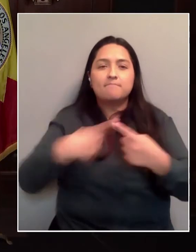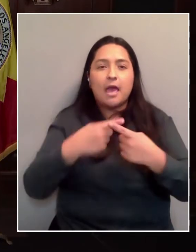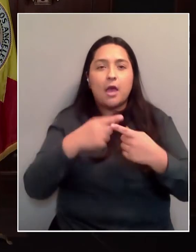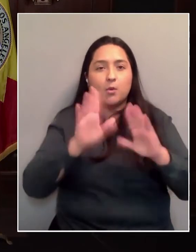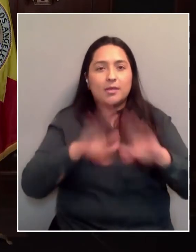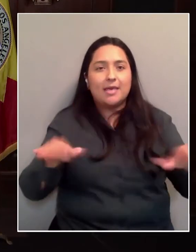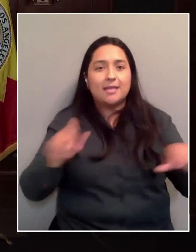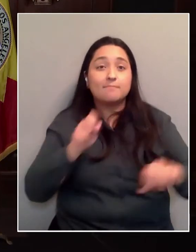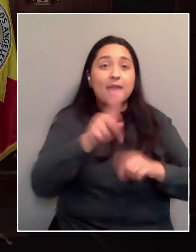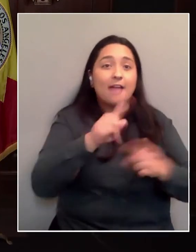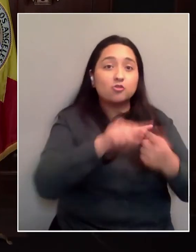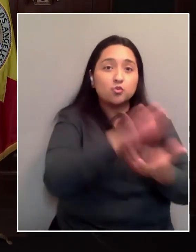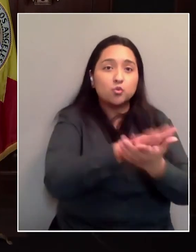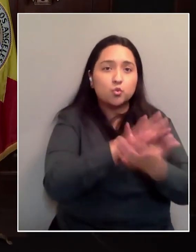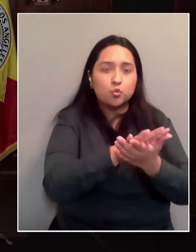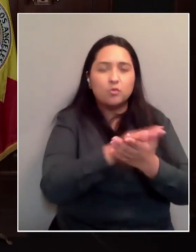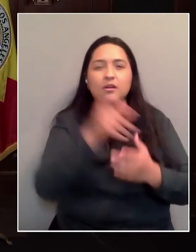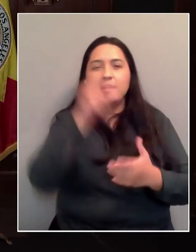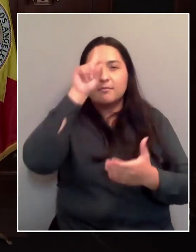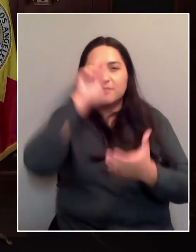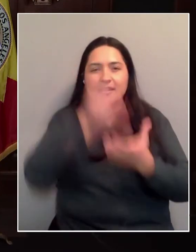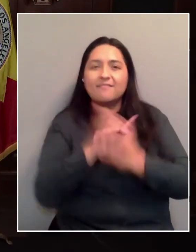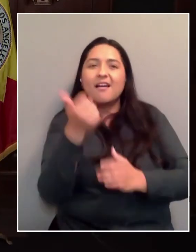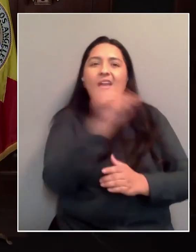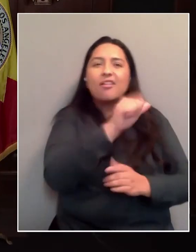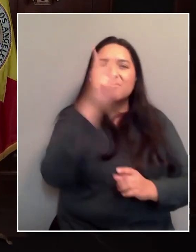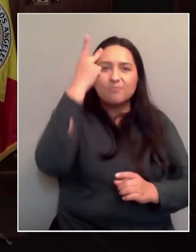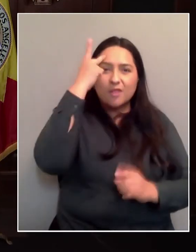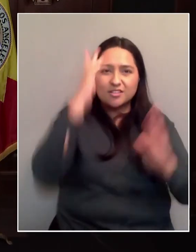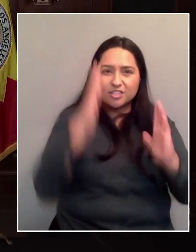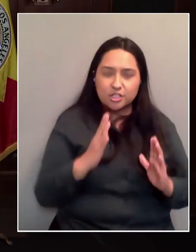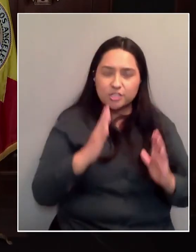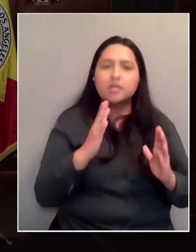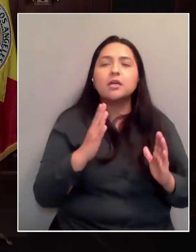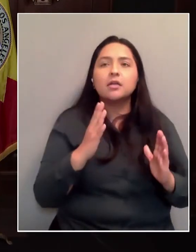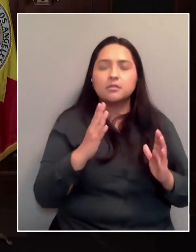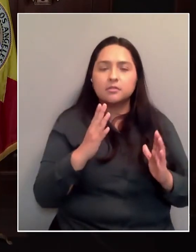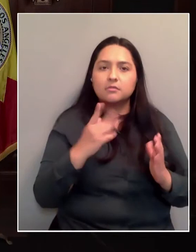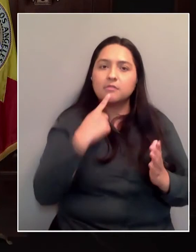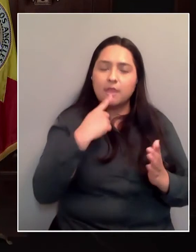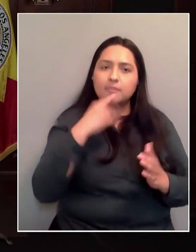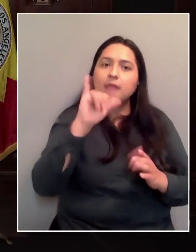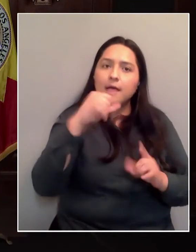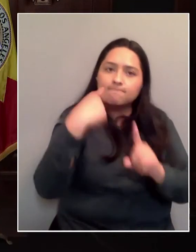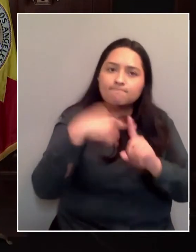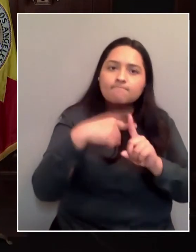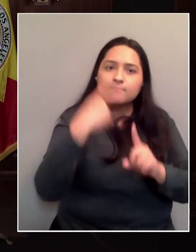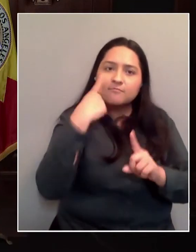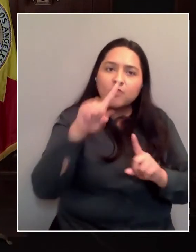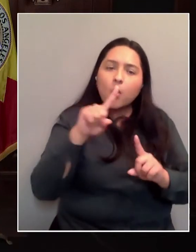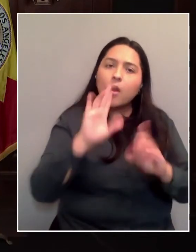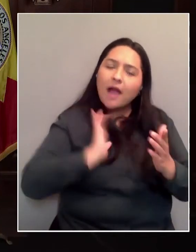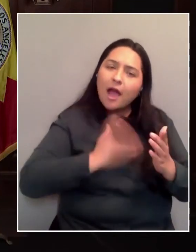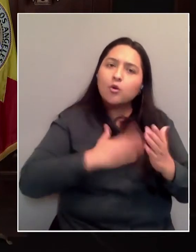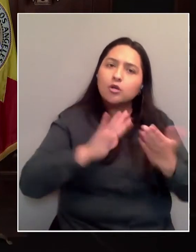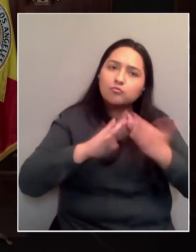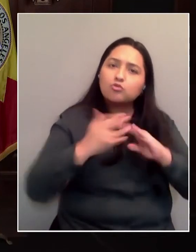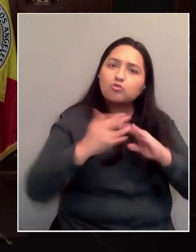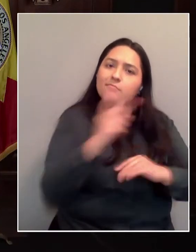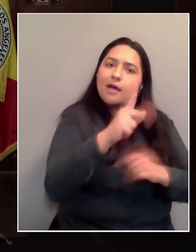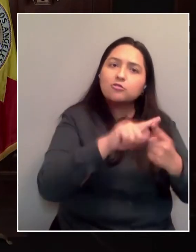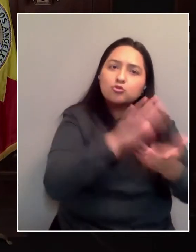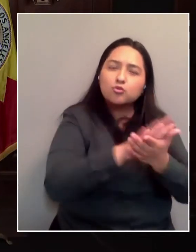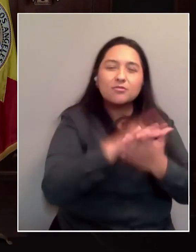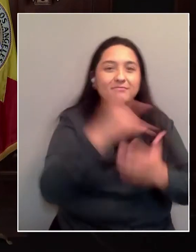Gil Cedillo and other politicians are looking after the good of our community. Yes, but some parents are just not ready to send their kids back to in-person